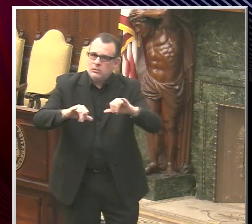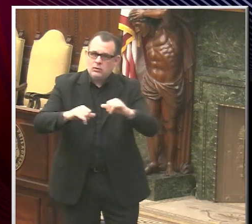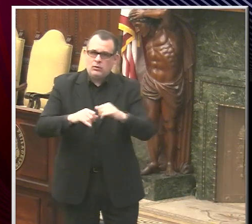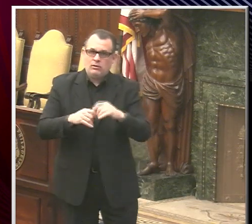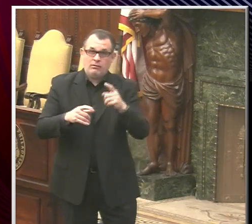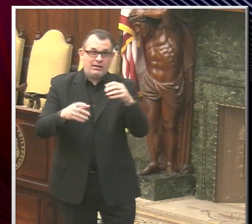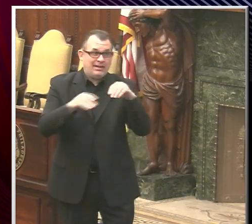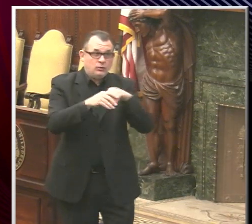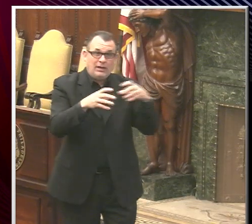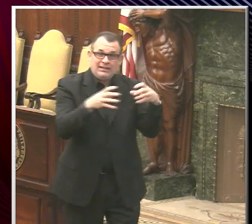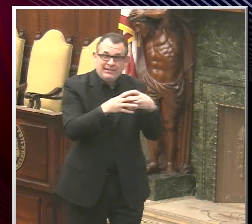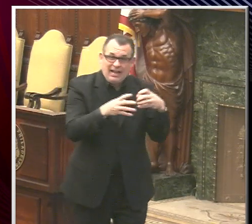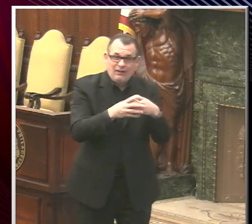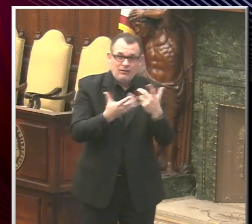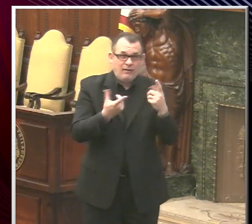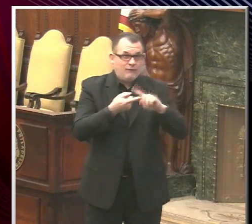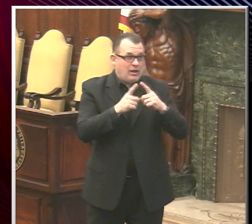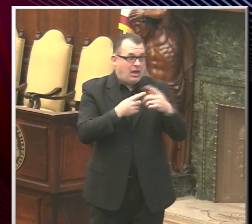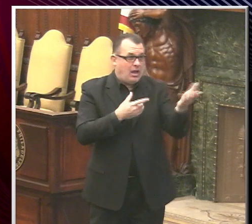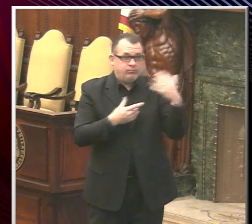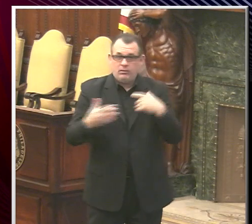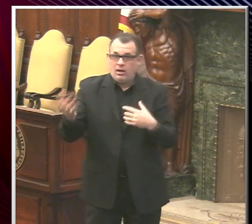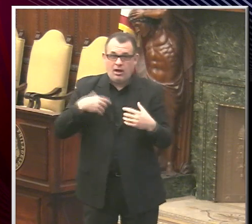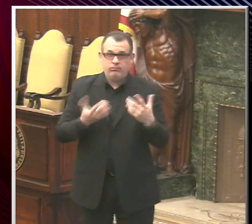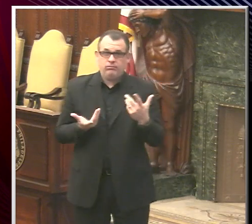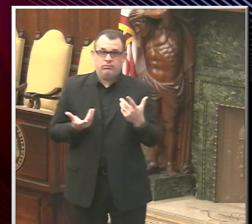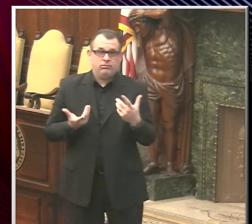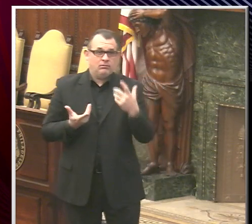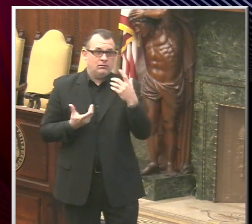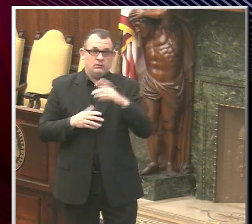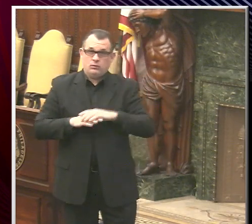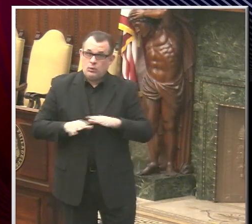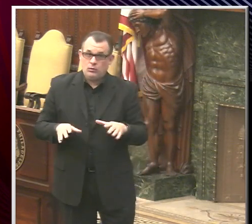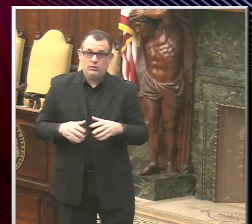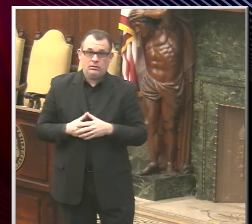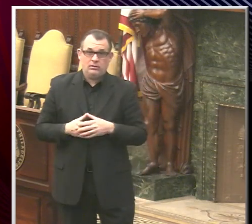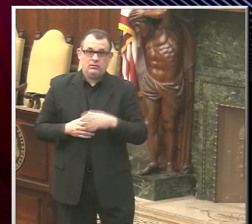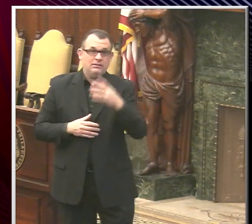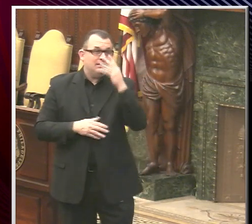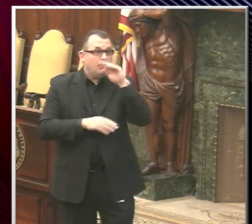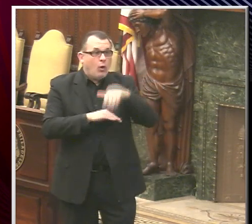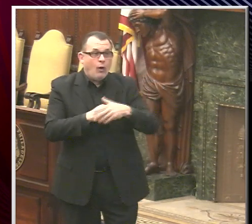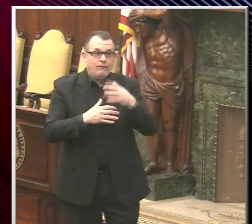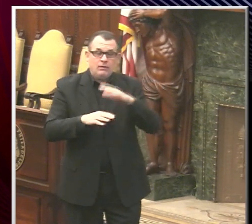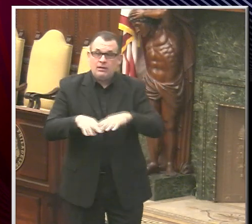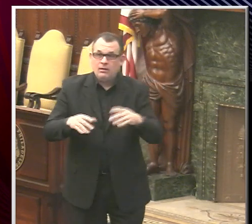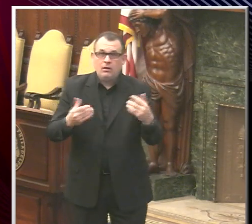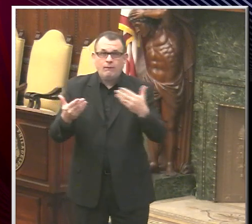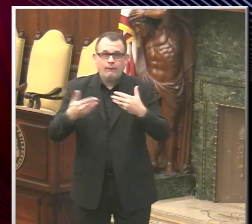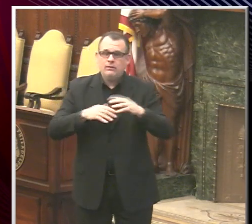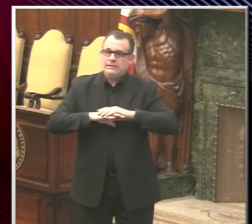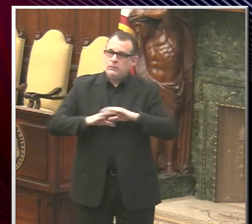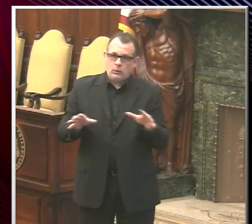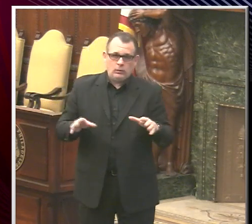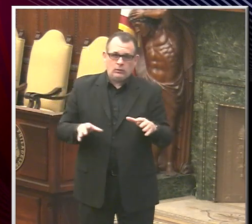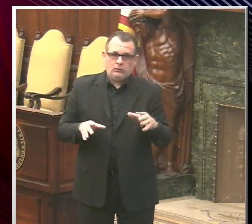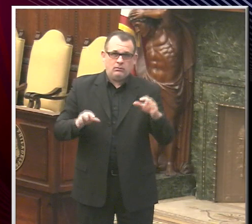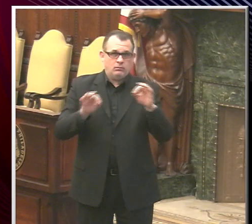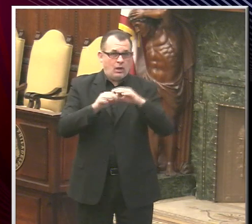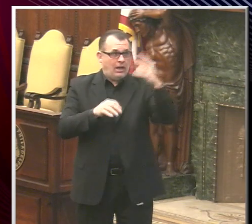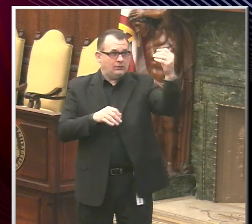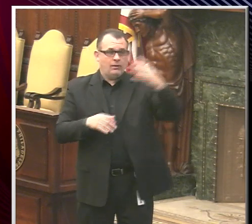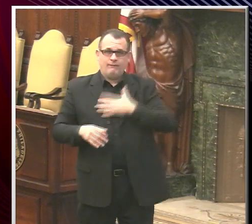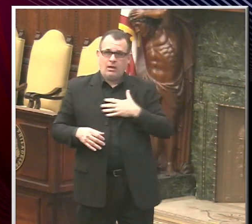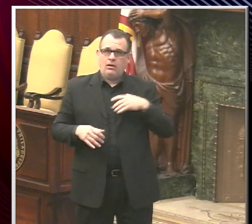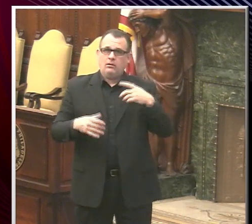parties, no inviting friends over, no relatives over, no sleepovers for the kids. If you do get together with others, do it outside while wearing